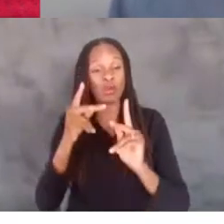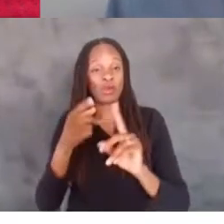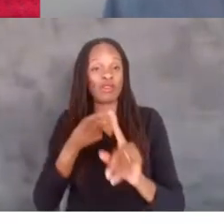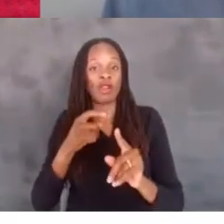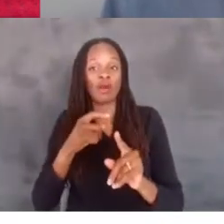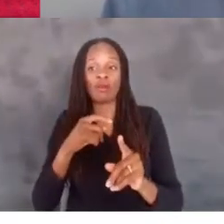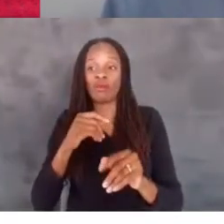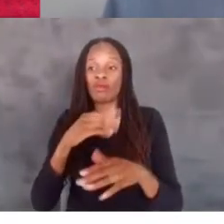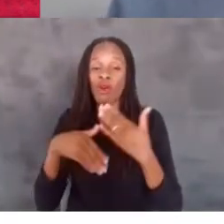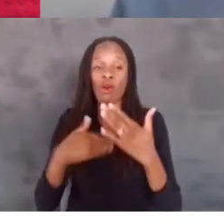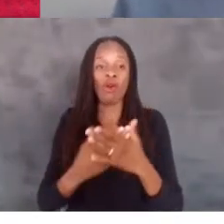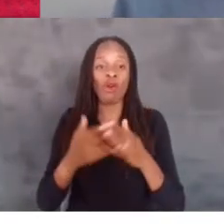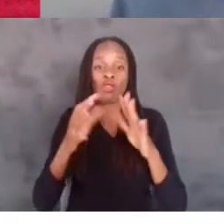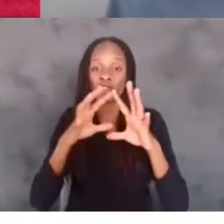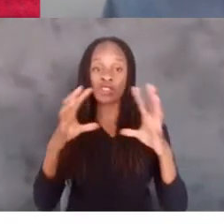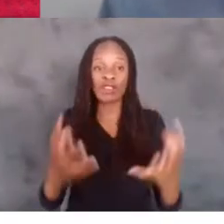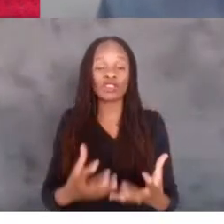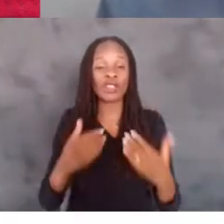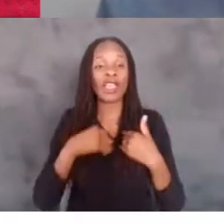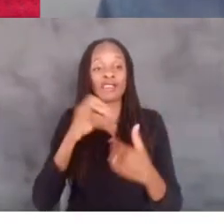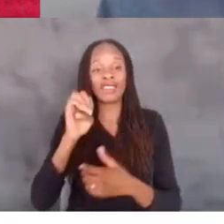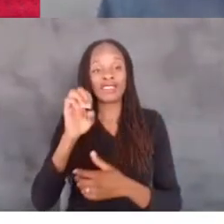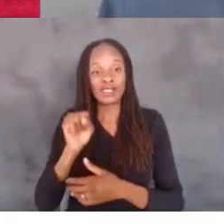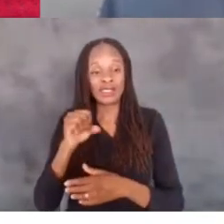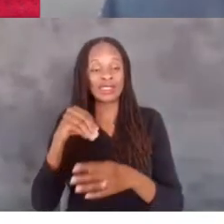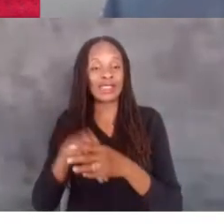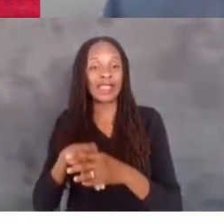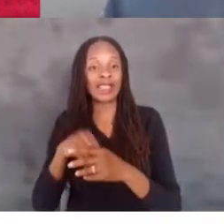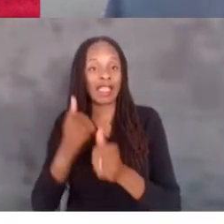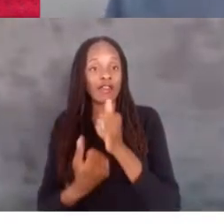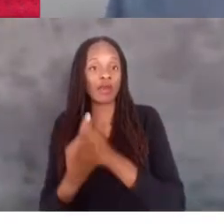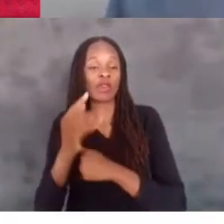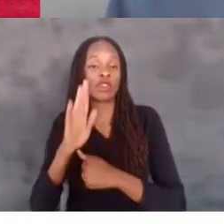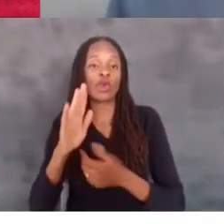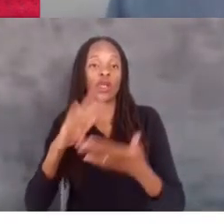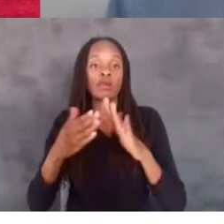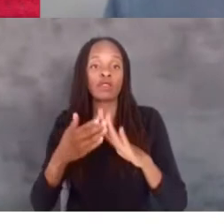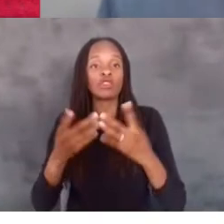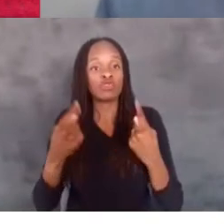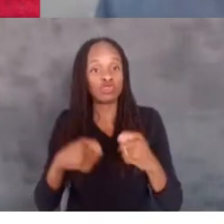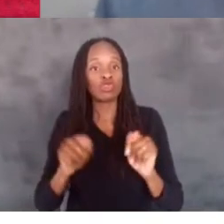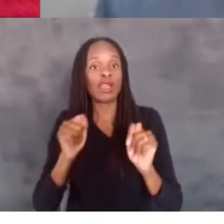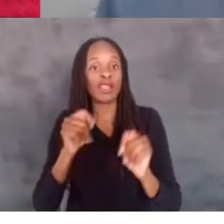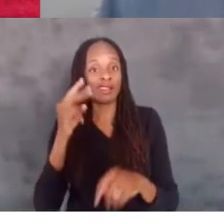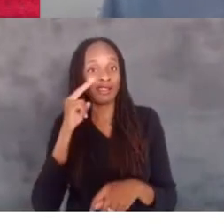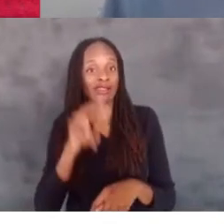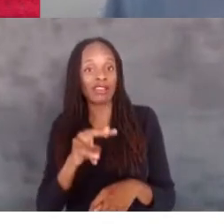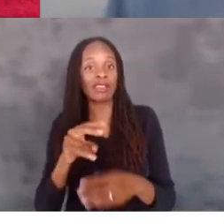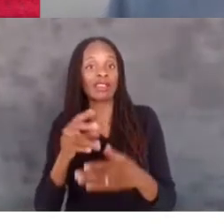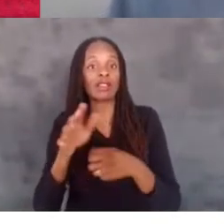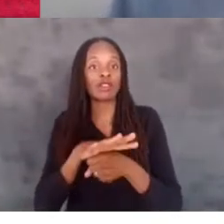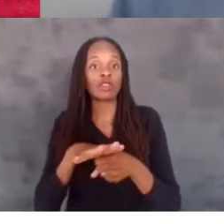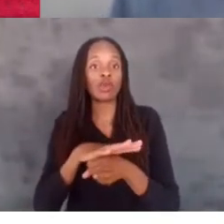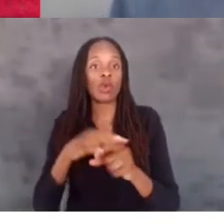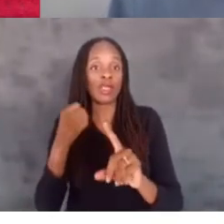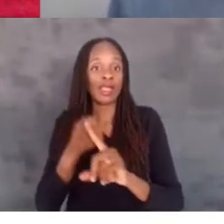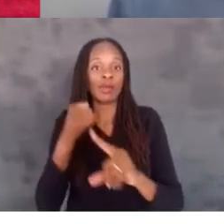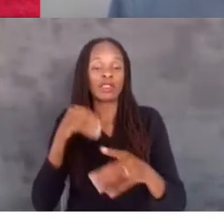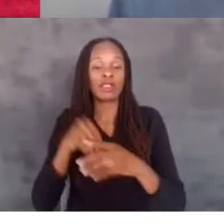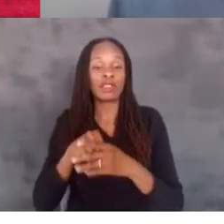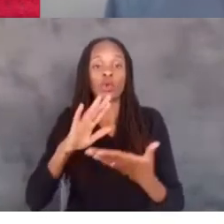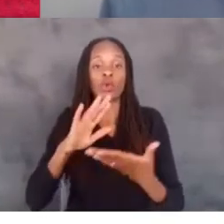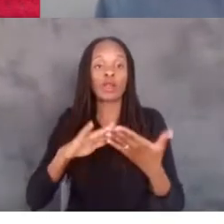call today. There's an Easterseals in each one of your communities. You know, try and take a look at the local impact in your communities.